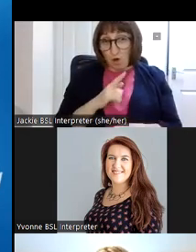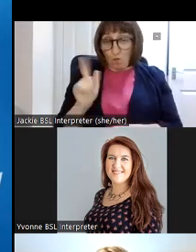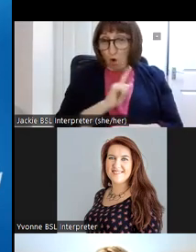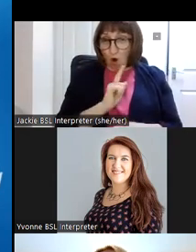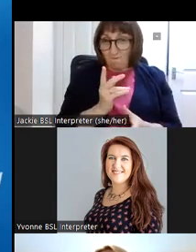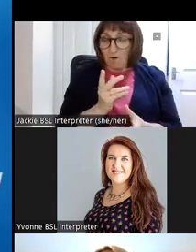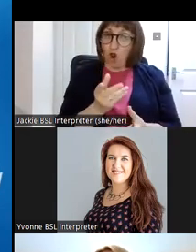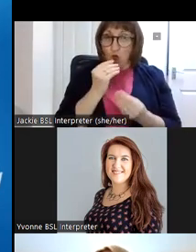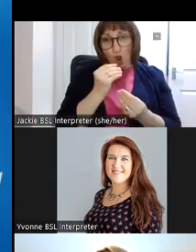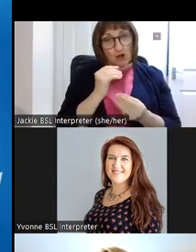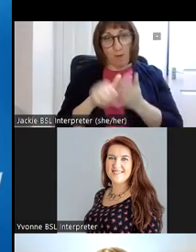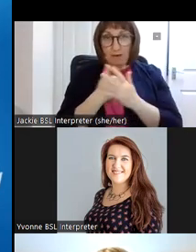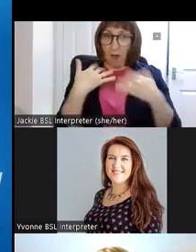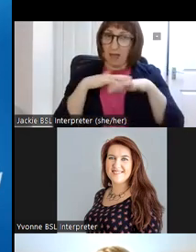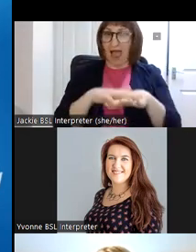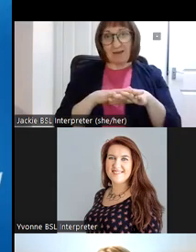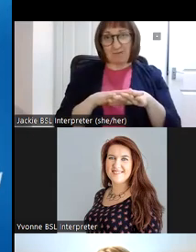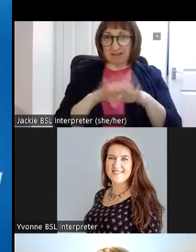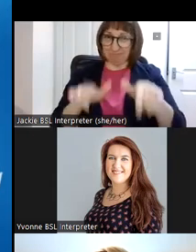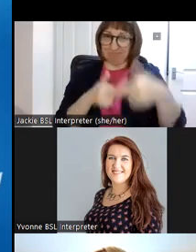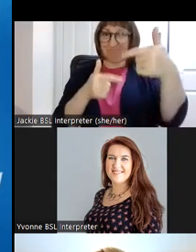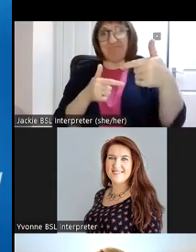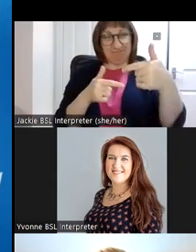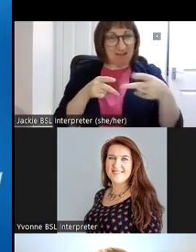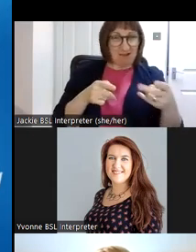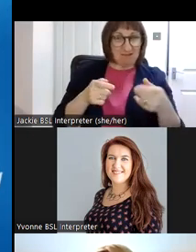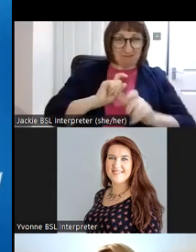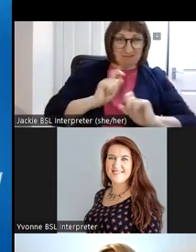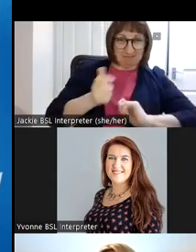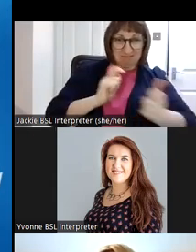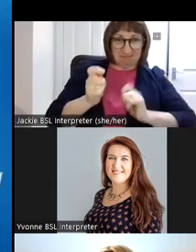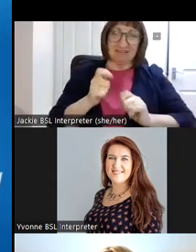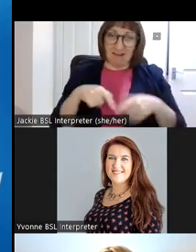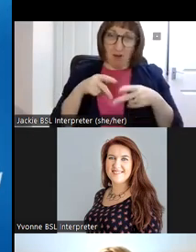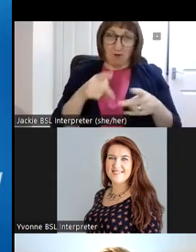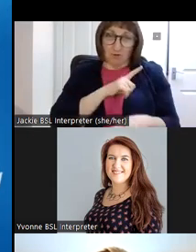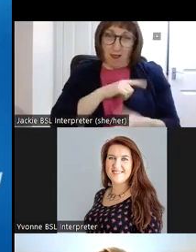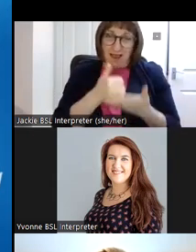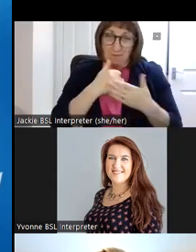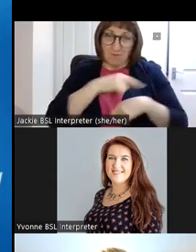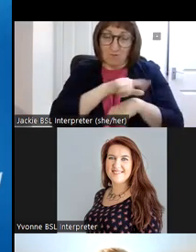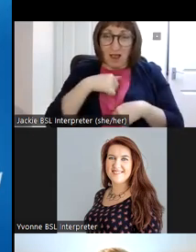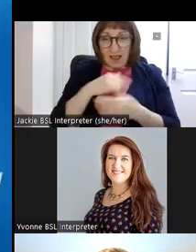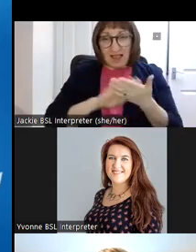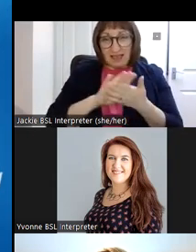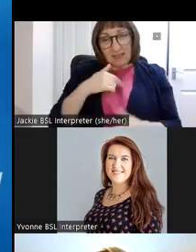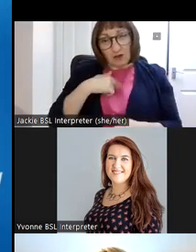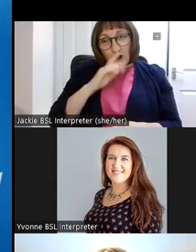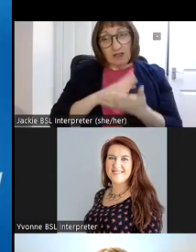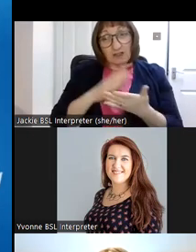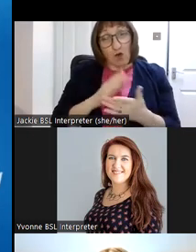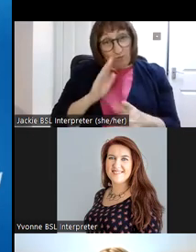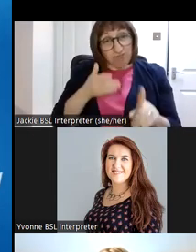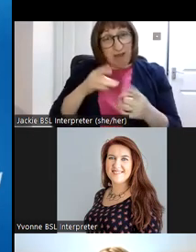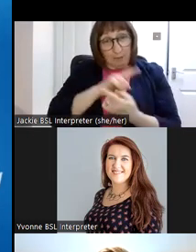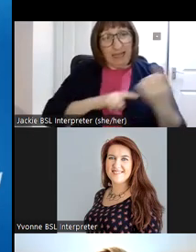to become hybrid in our approach so it has worked in our favor because our diaspora now attend our meetings